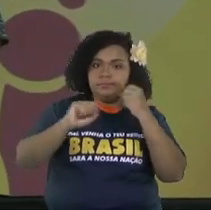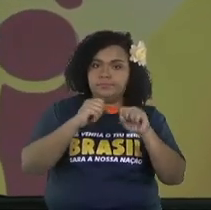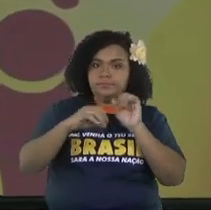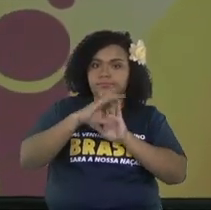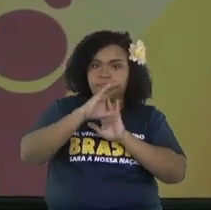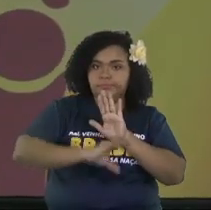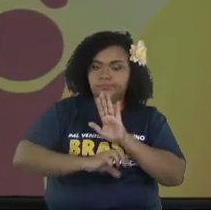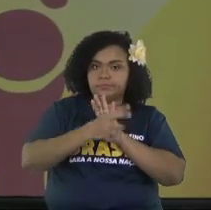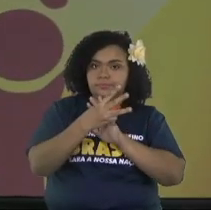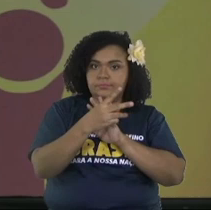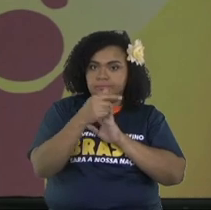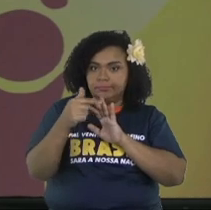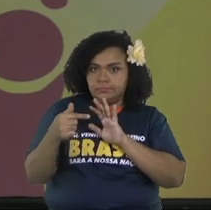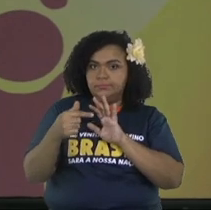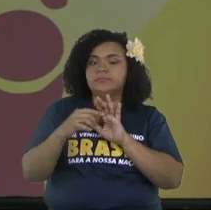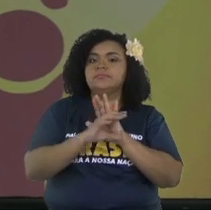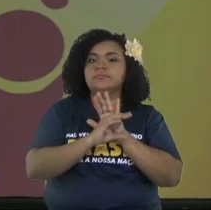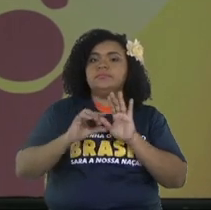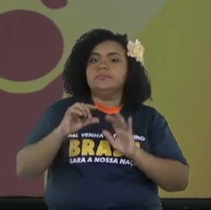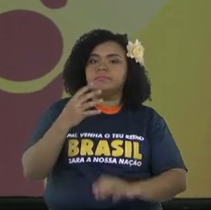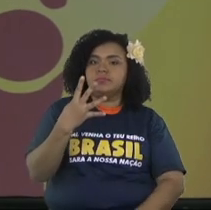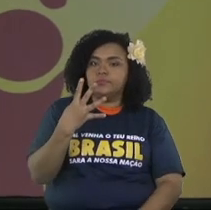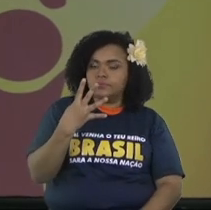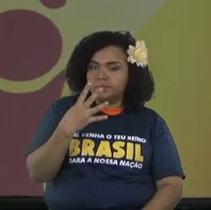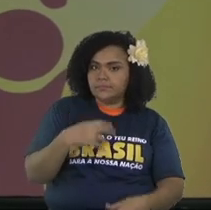in Psalm 37 verse 4